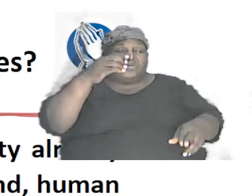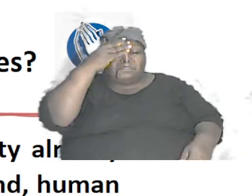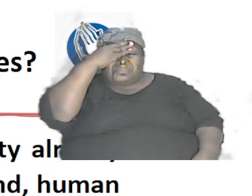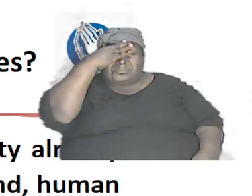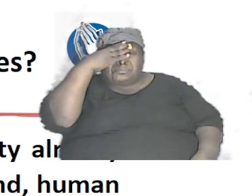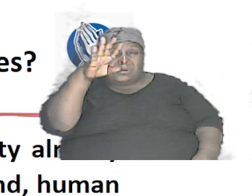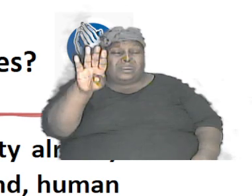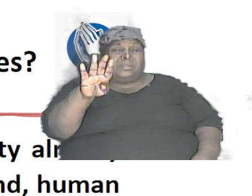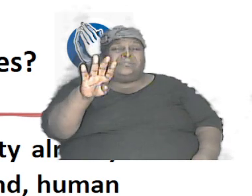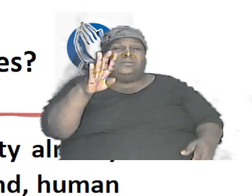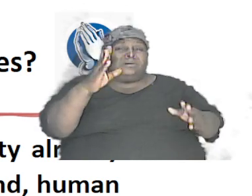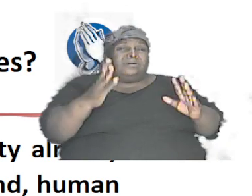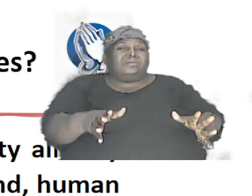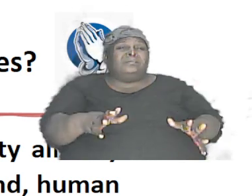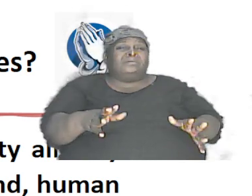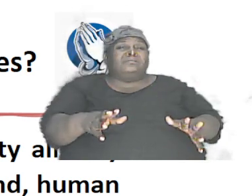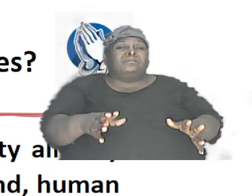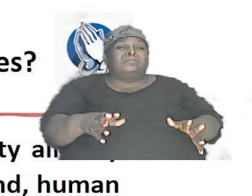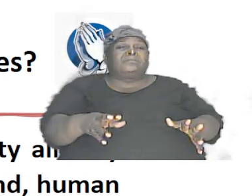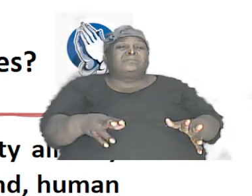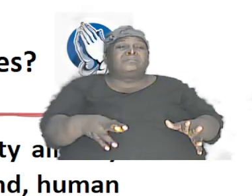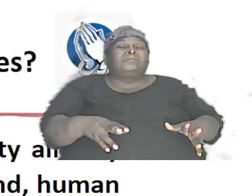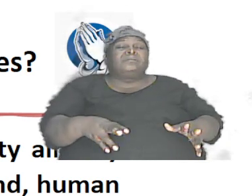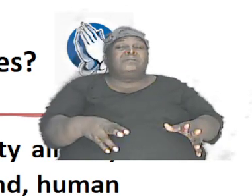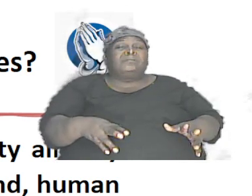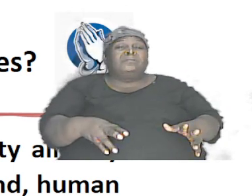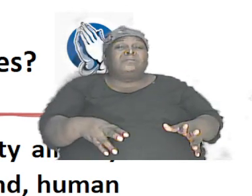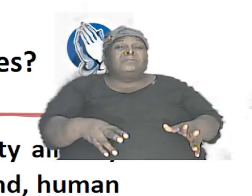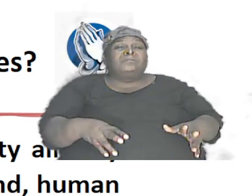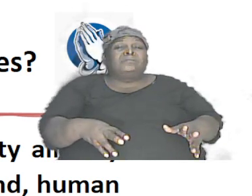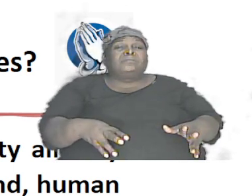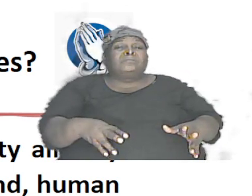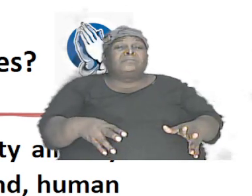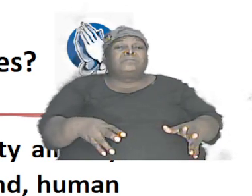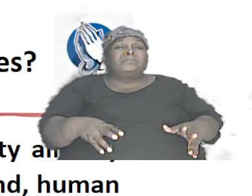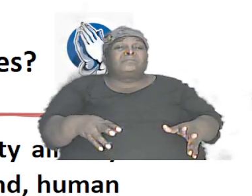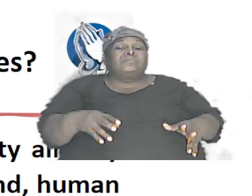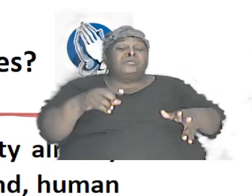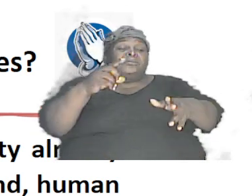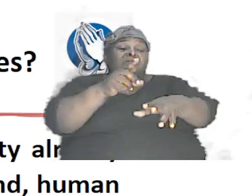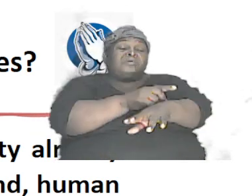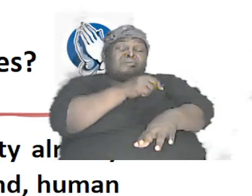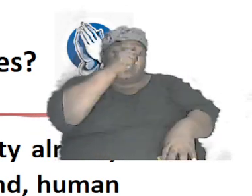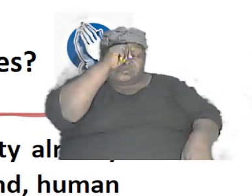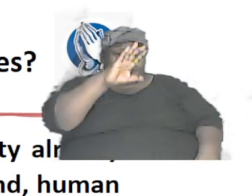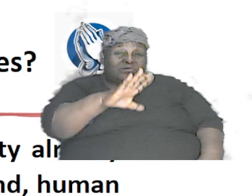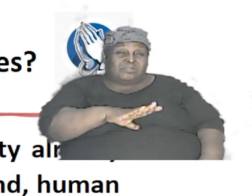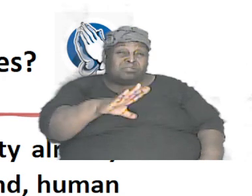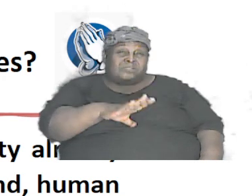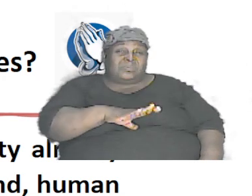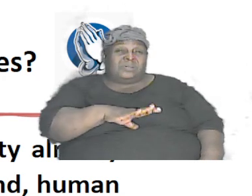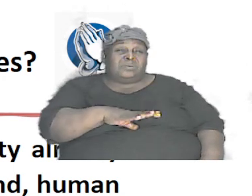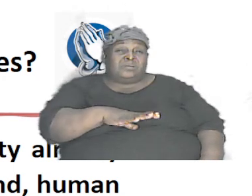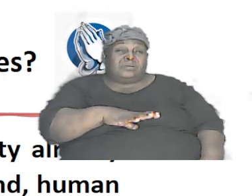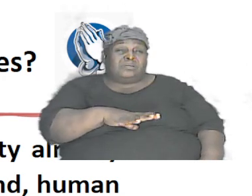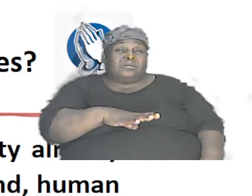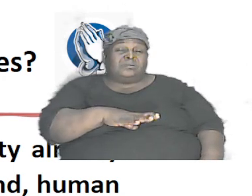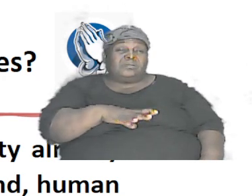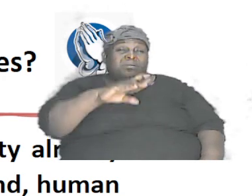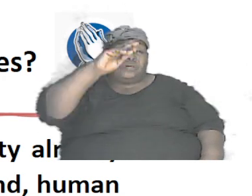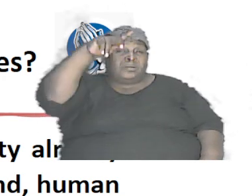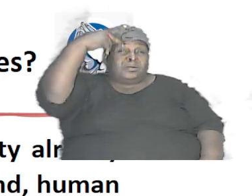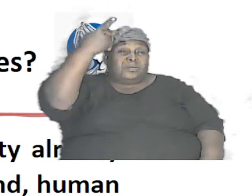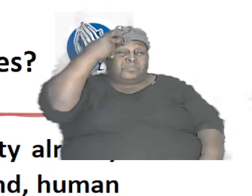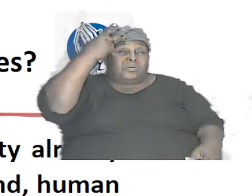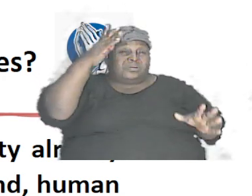parliament Ronald Twitz was a Rhodes scholar do we know that one of our current politicians was the